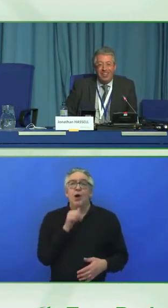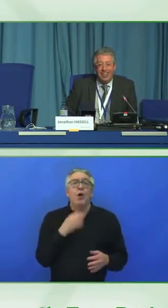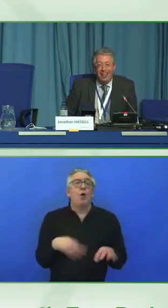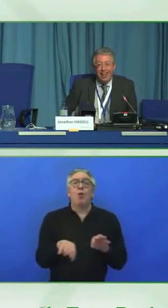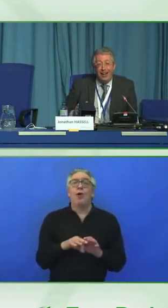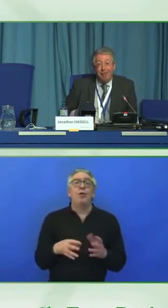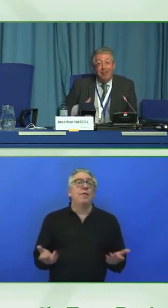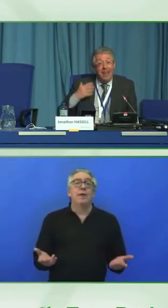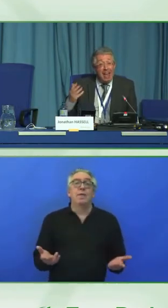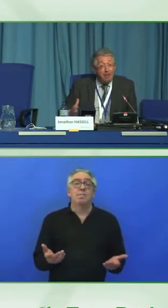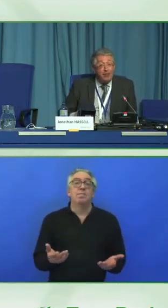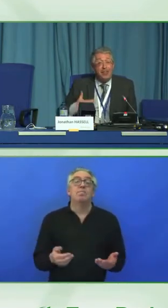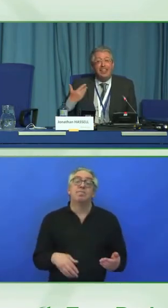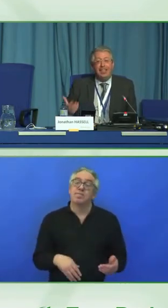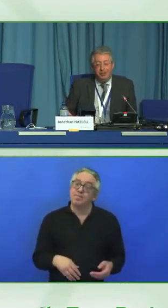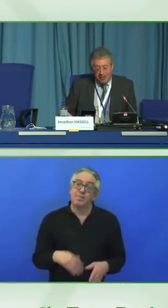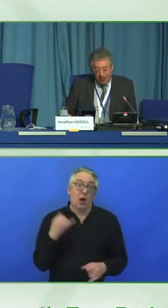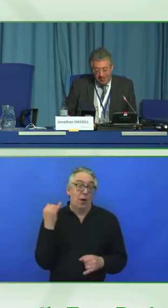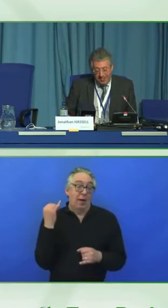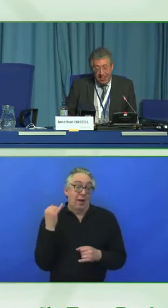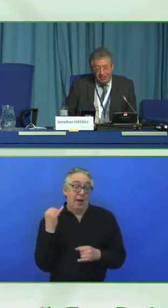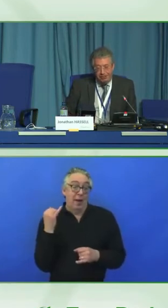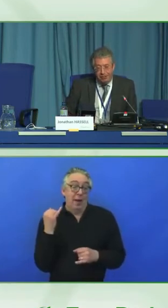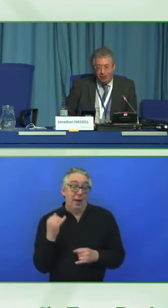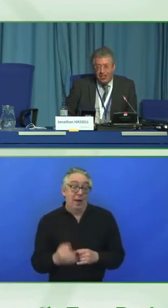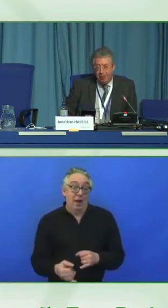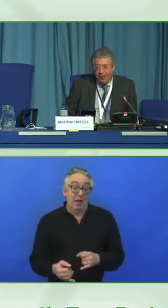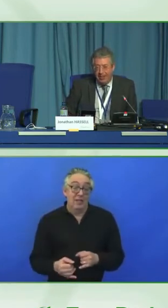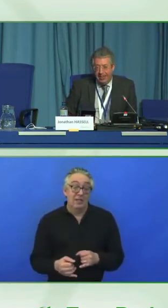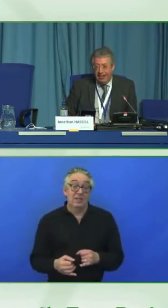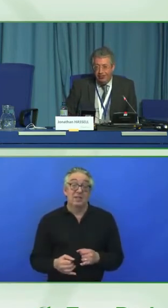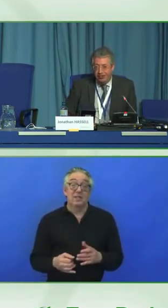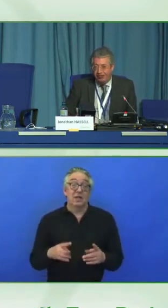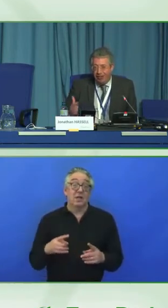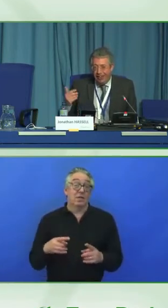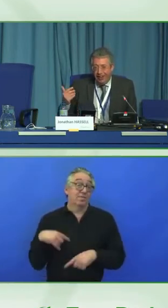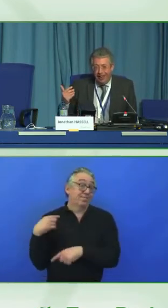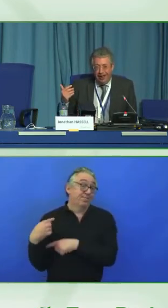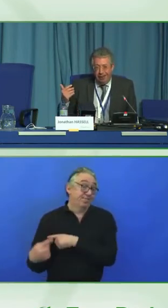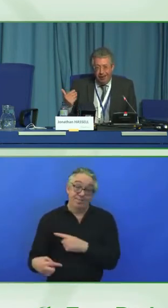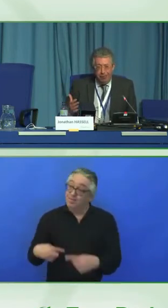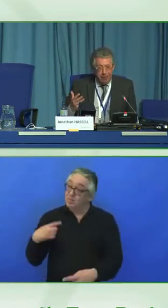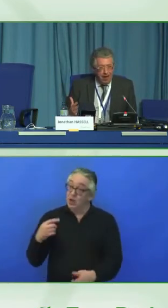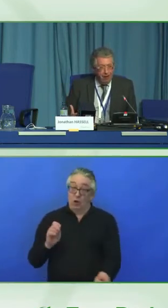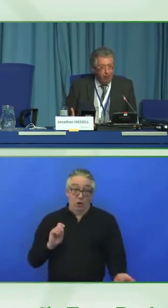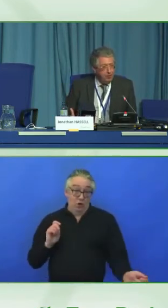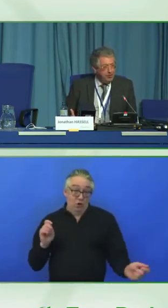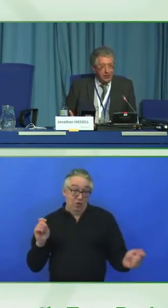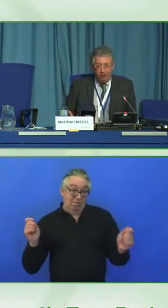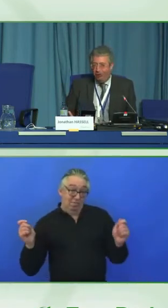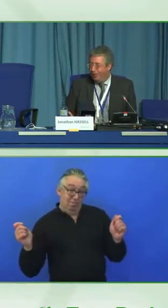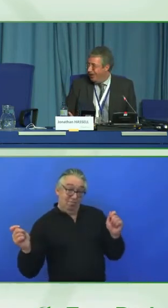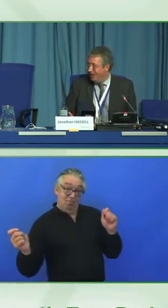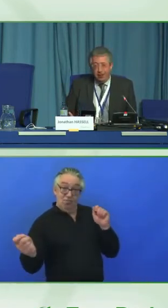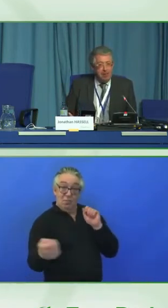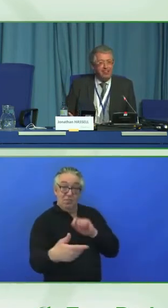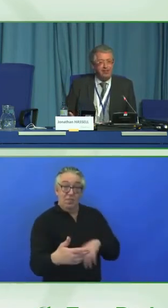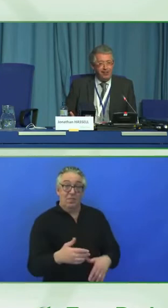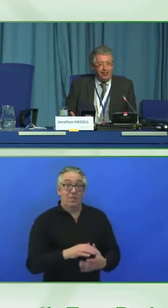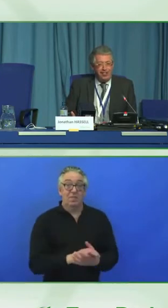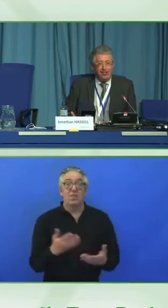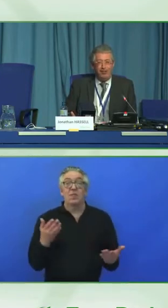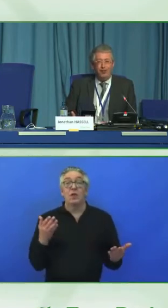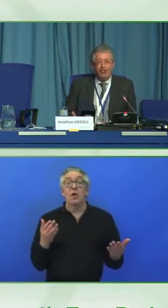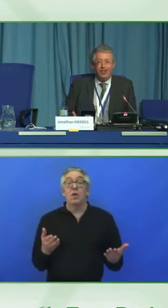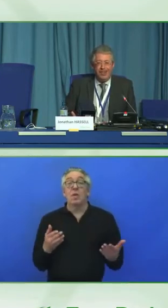up here were saying, that everything keeps up to date with what's happening in industry. We may all be doing all of this in the